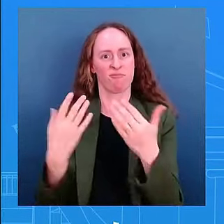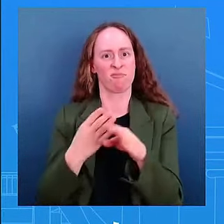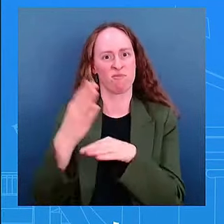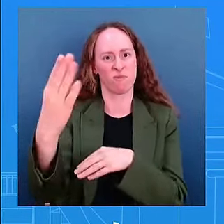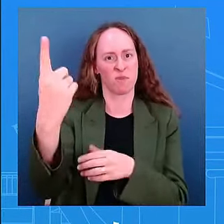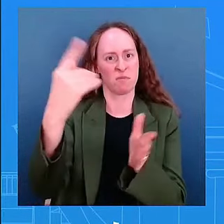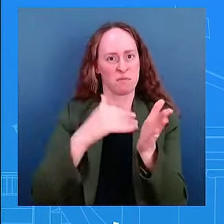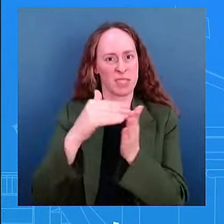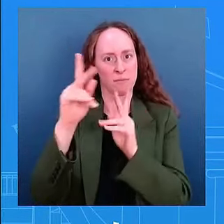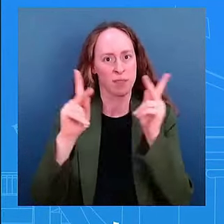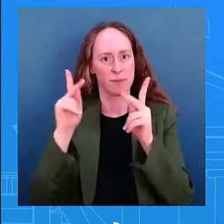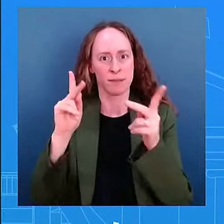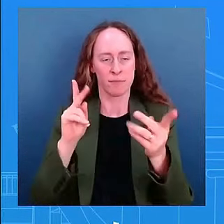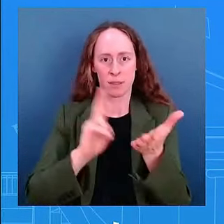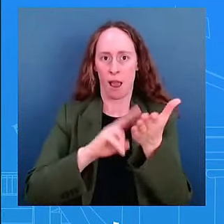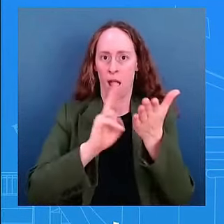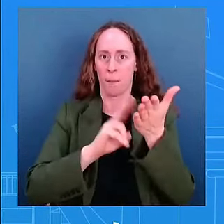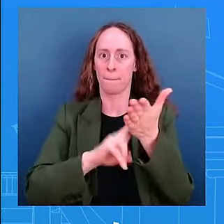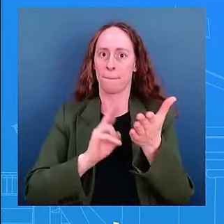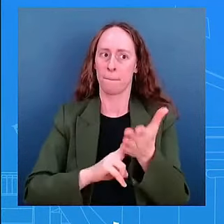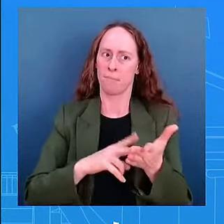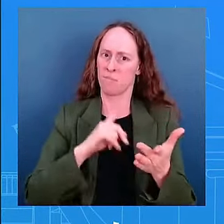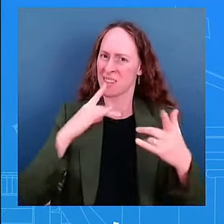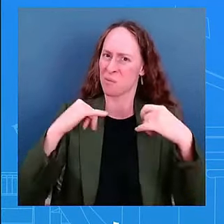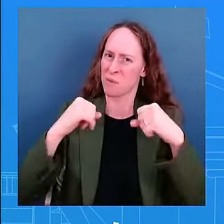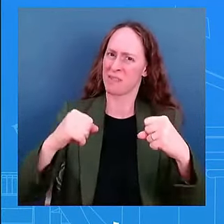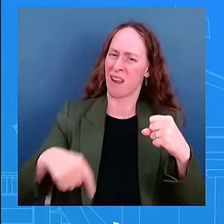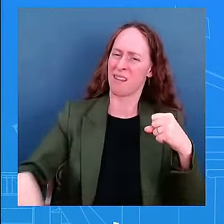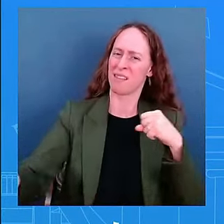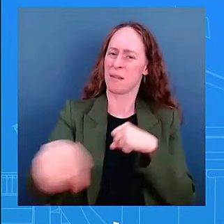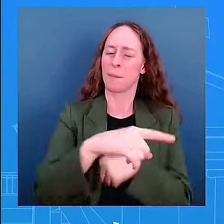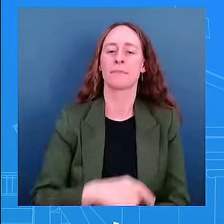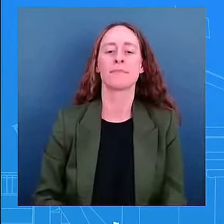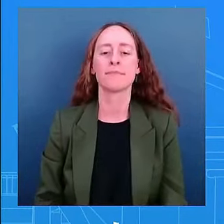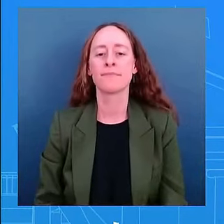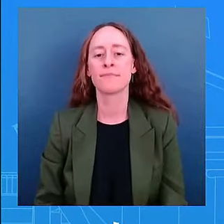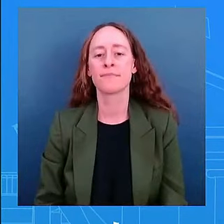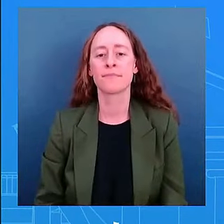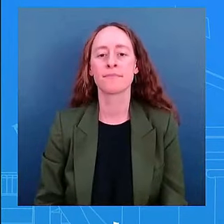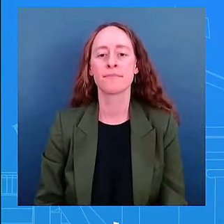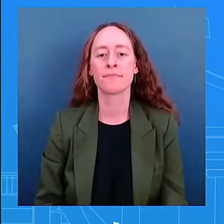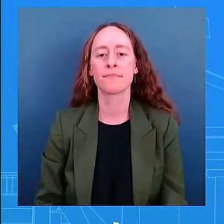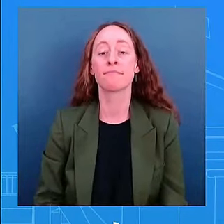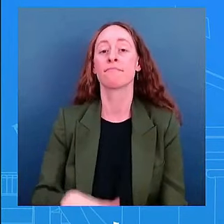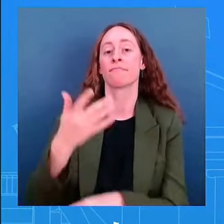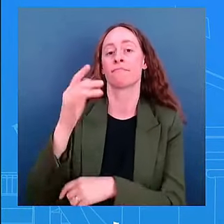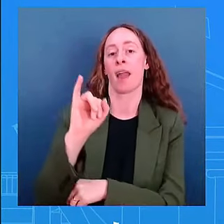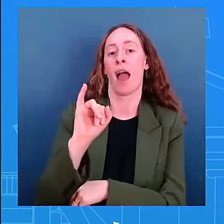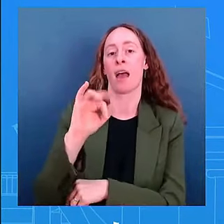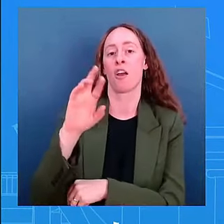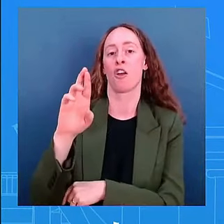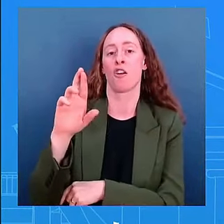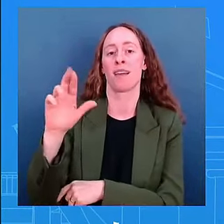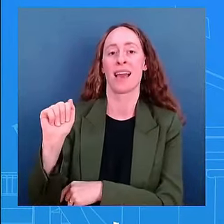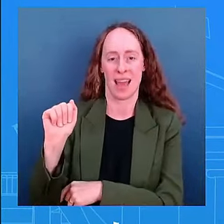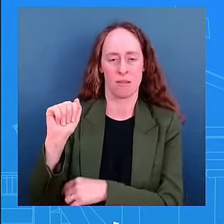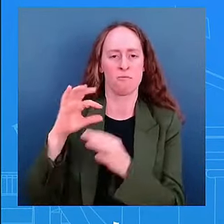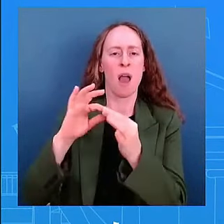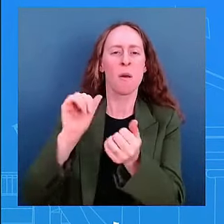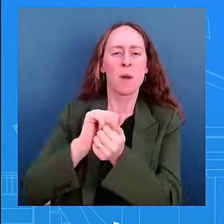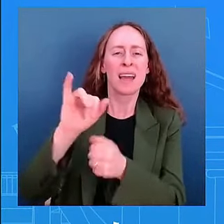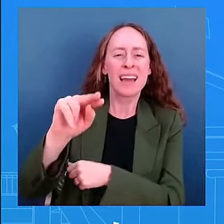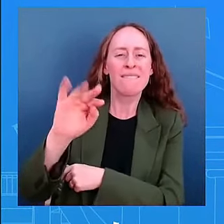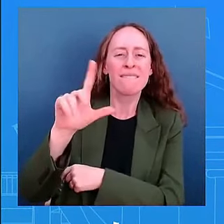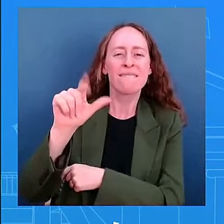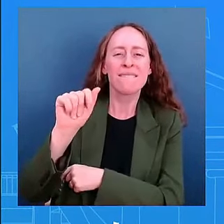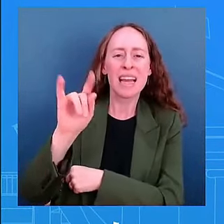the inflation reduction act and what that does allows medicare to negotiate lower prices on prescription drugs caps